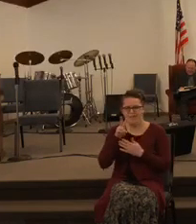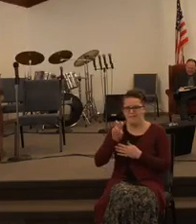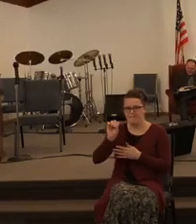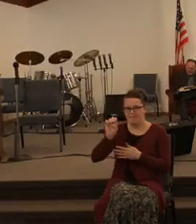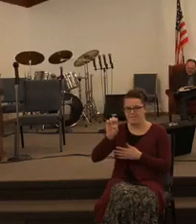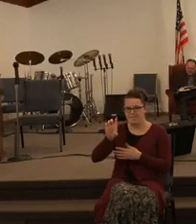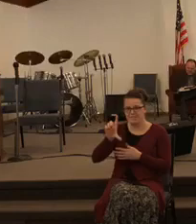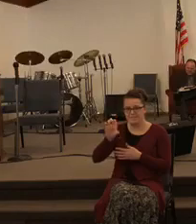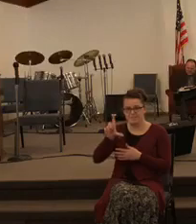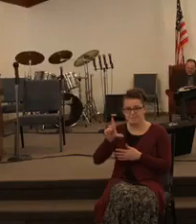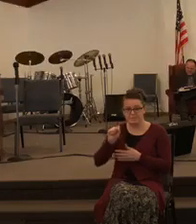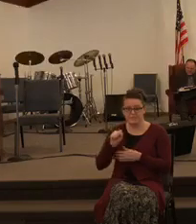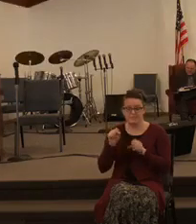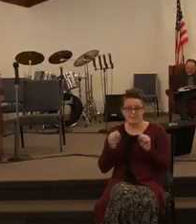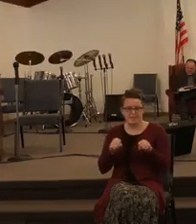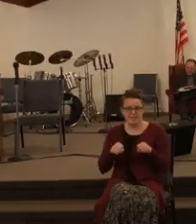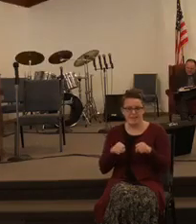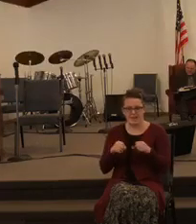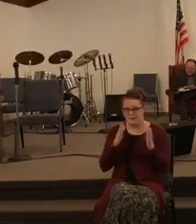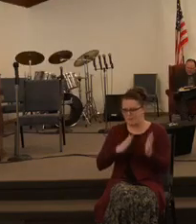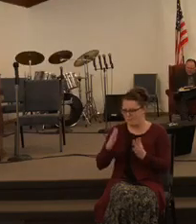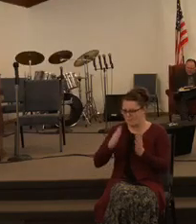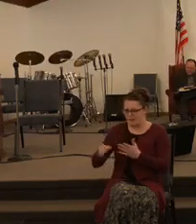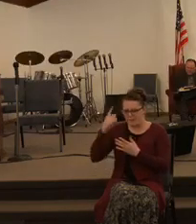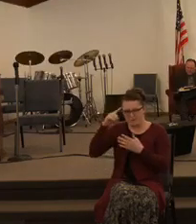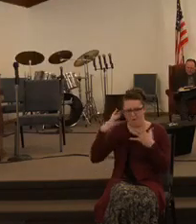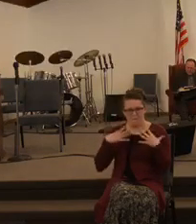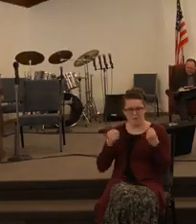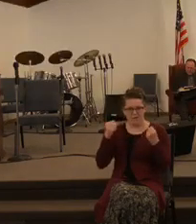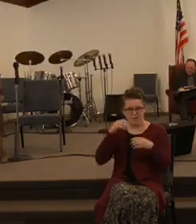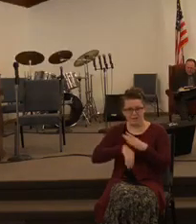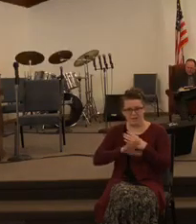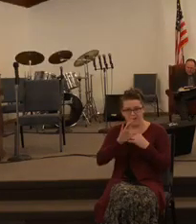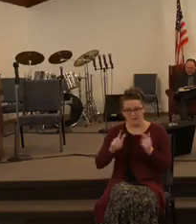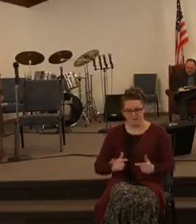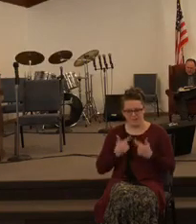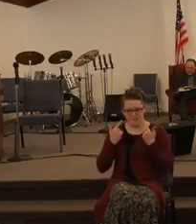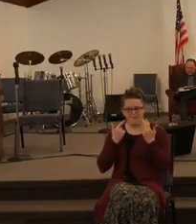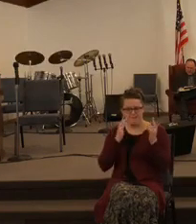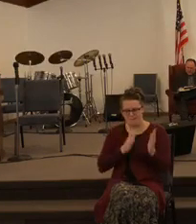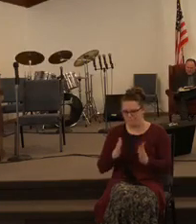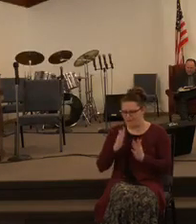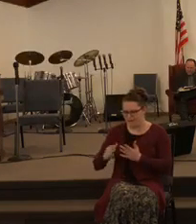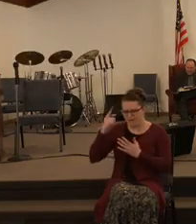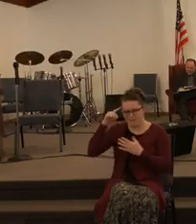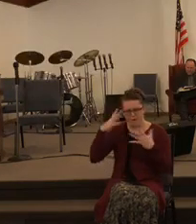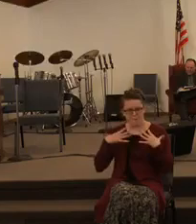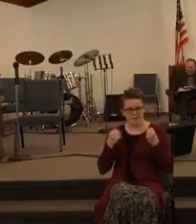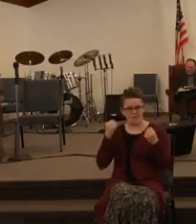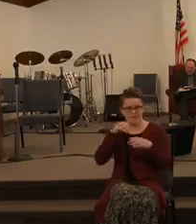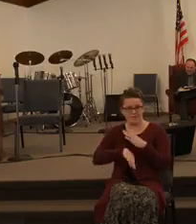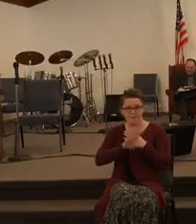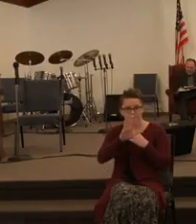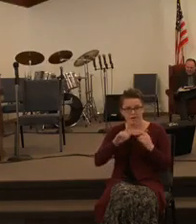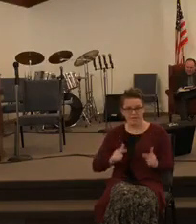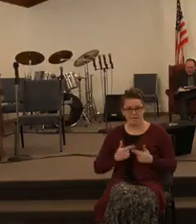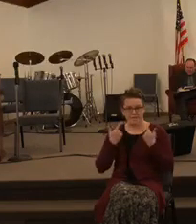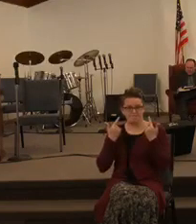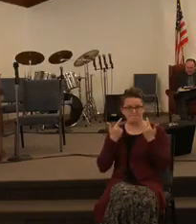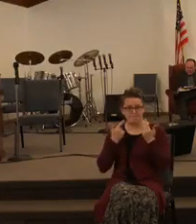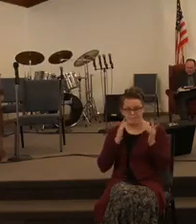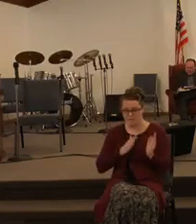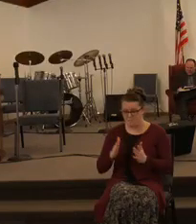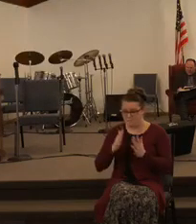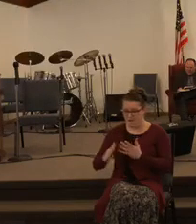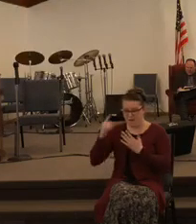prepare for a miracle in your life oh you need to prepare for a miracle in your life you need to prepare for